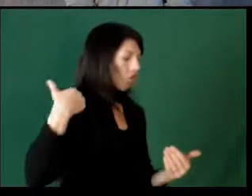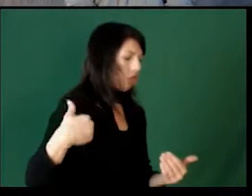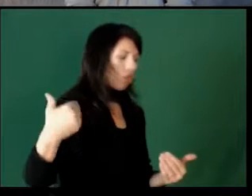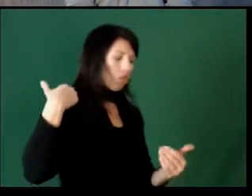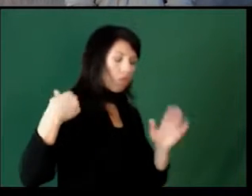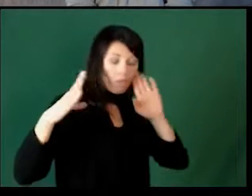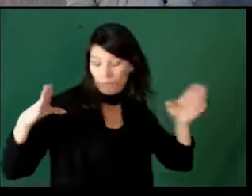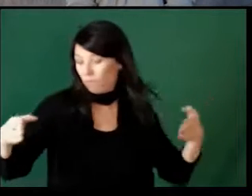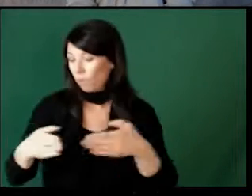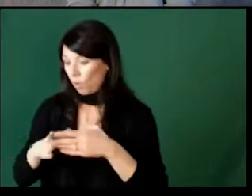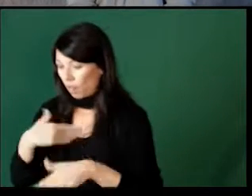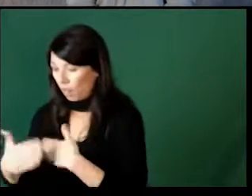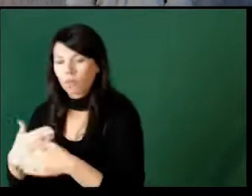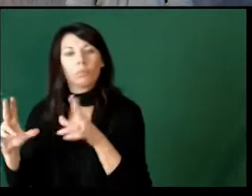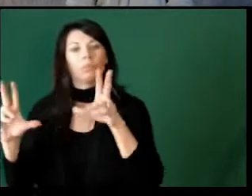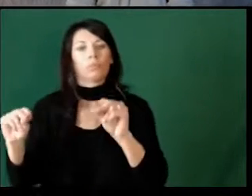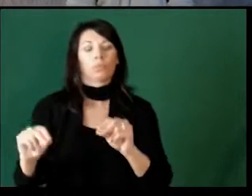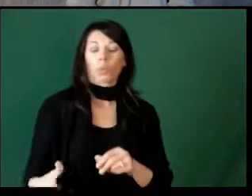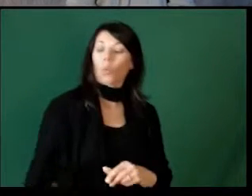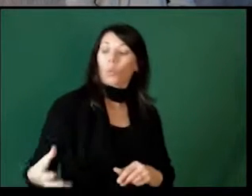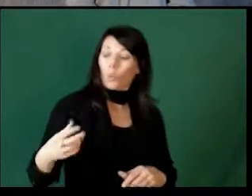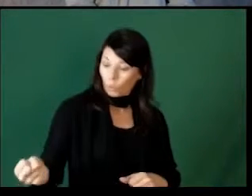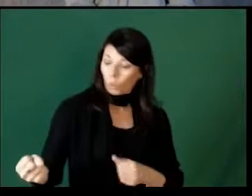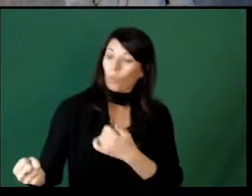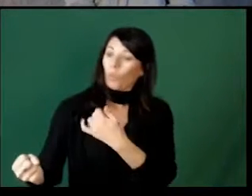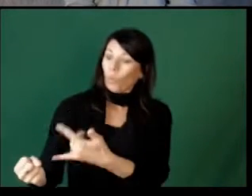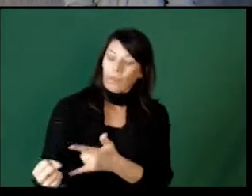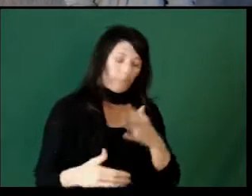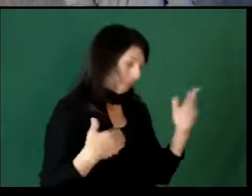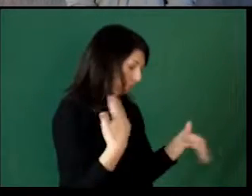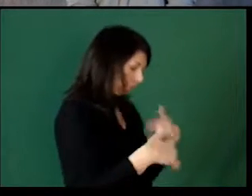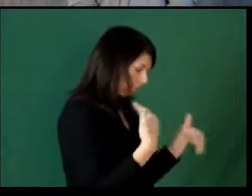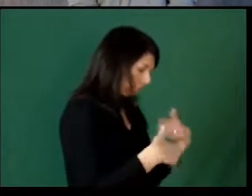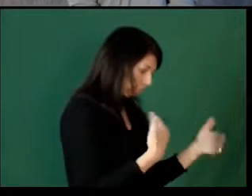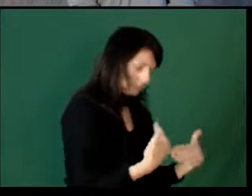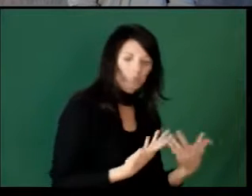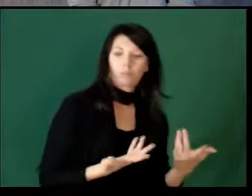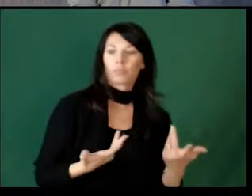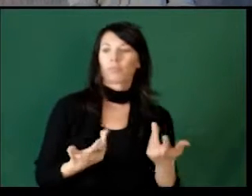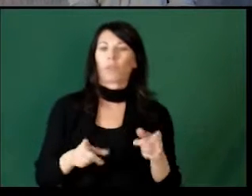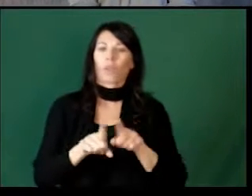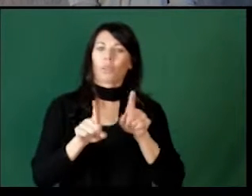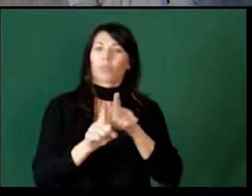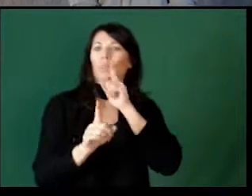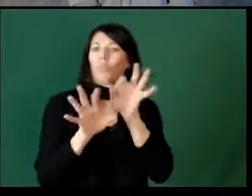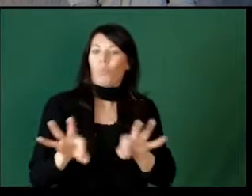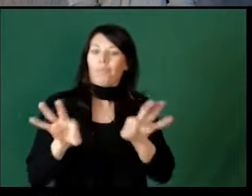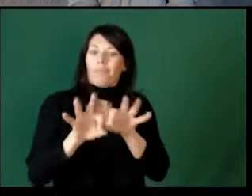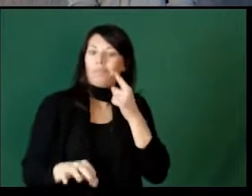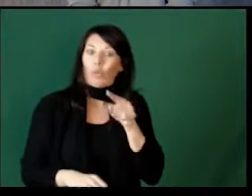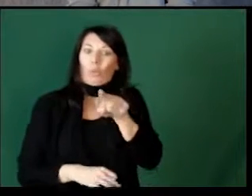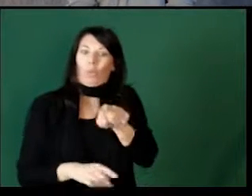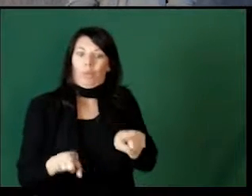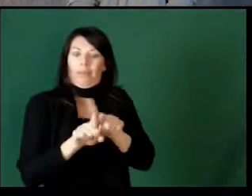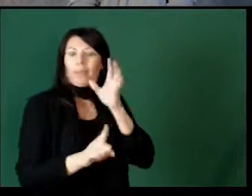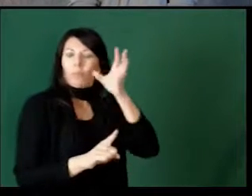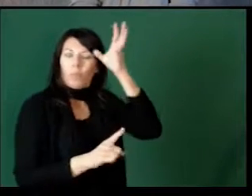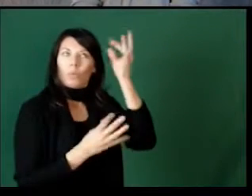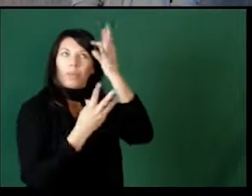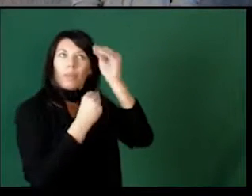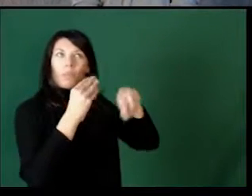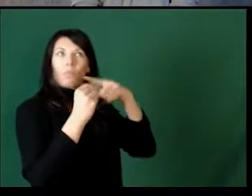will have to wait to get your attention. As we've already talked about delaying that consequence, buying yourself the time to think about it.